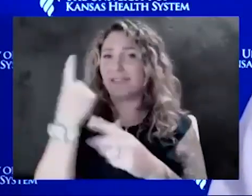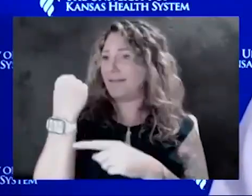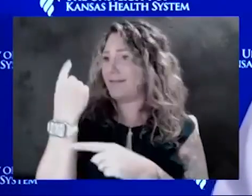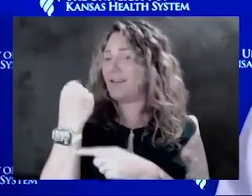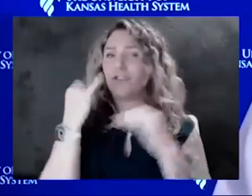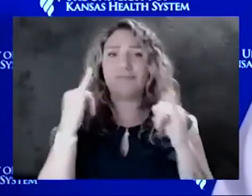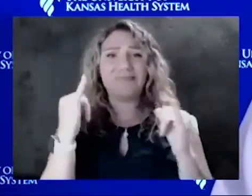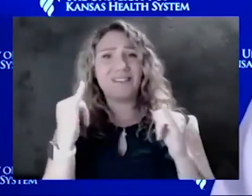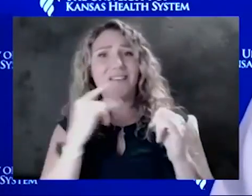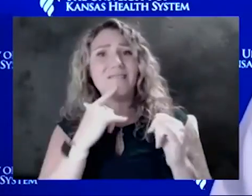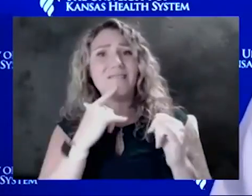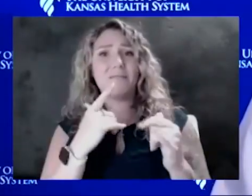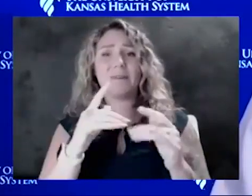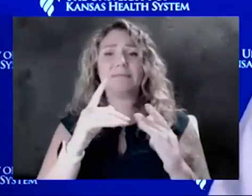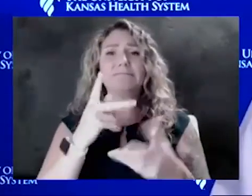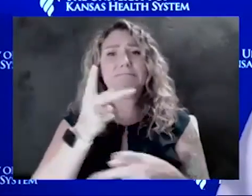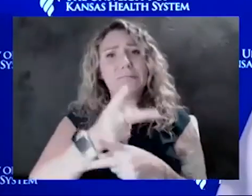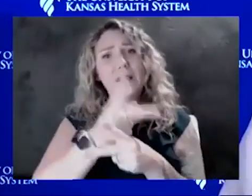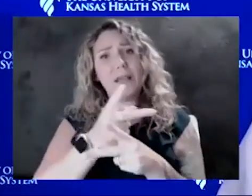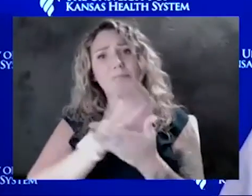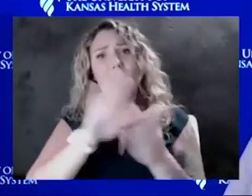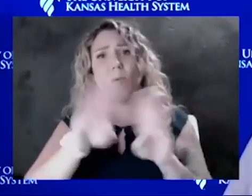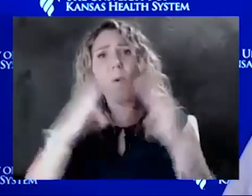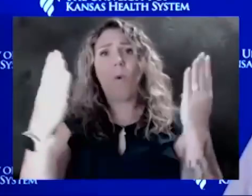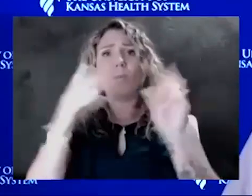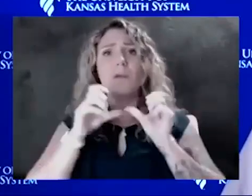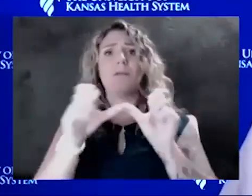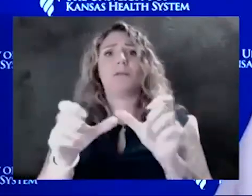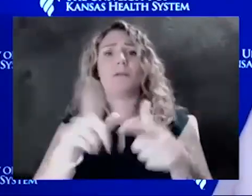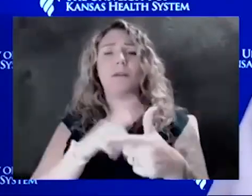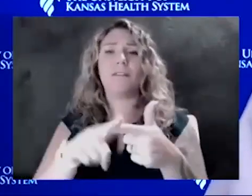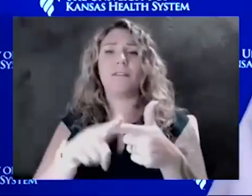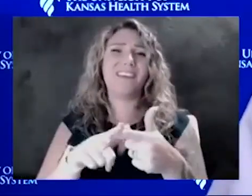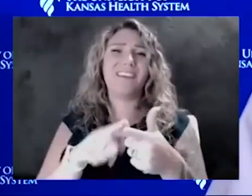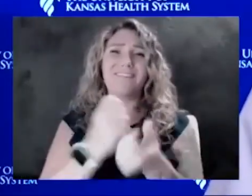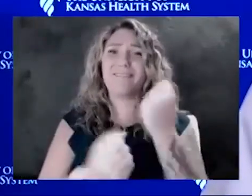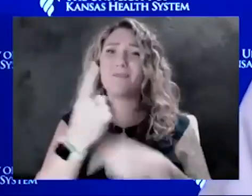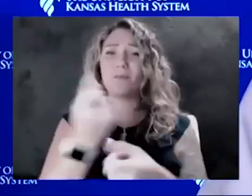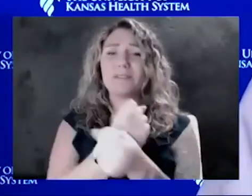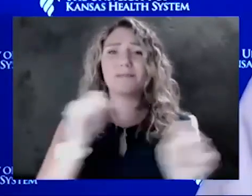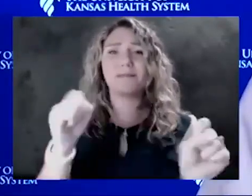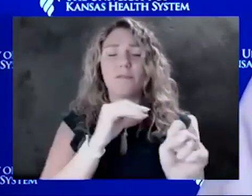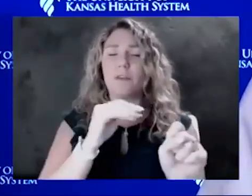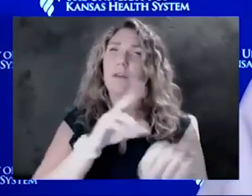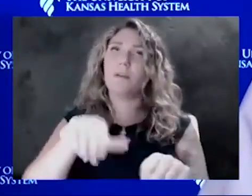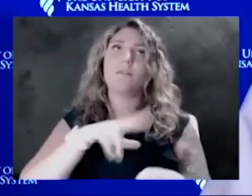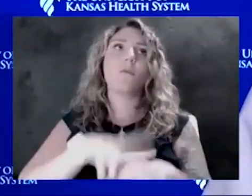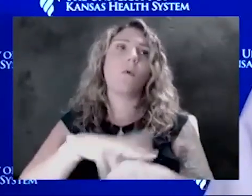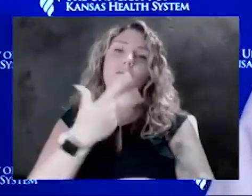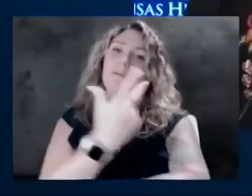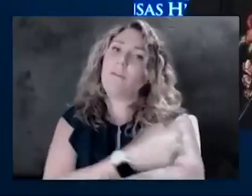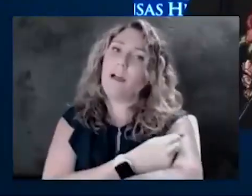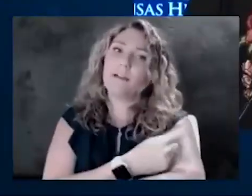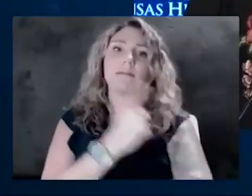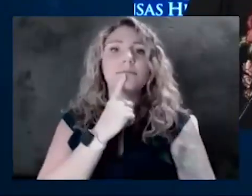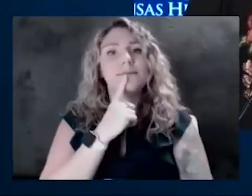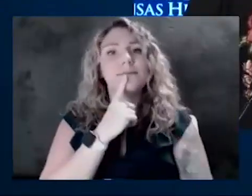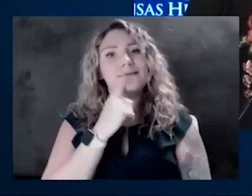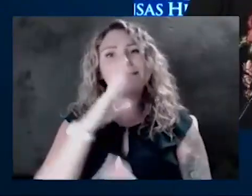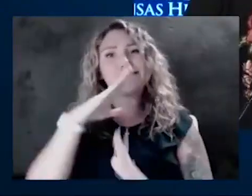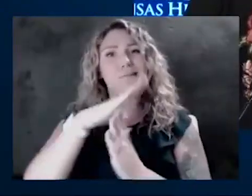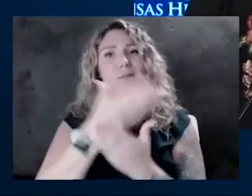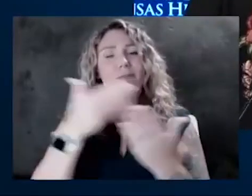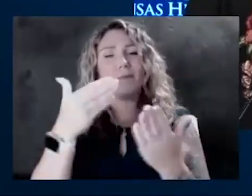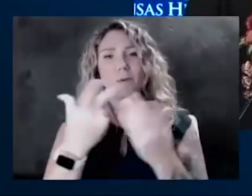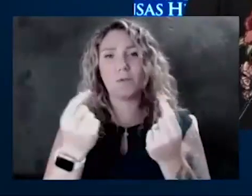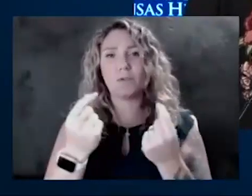schools open and keep everybody safe. And then of course, vaccination is going to be, those are the main things that we can do. Dr. Archer, you touched on it a